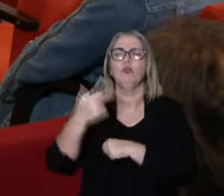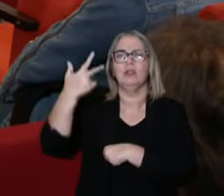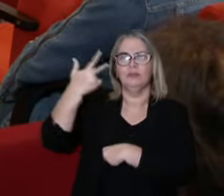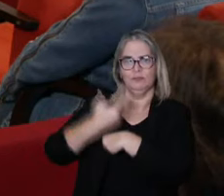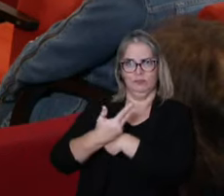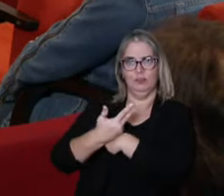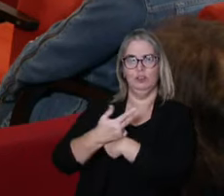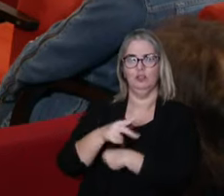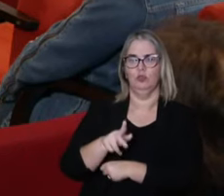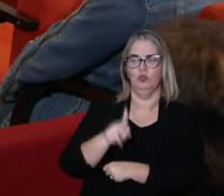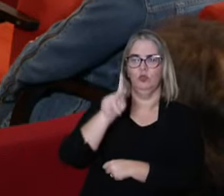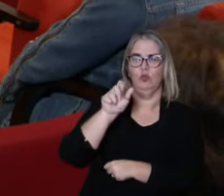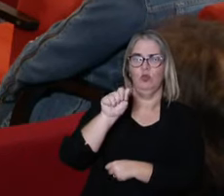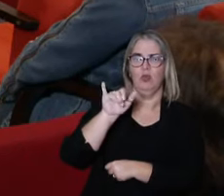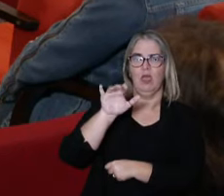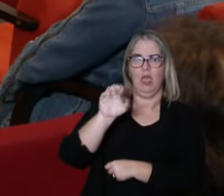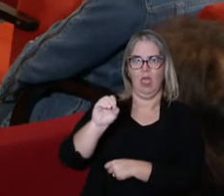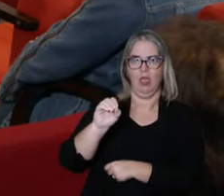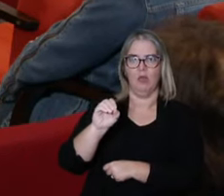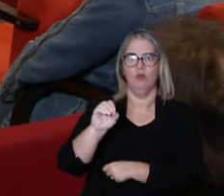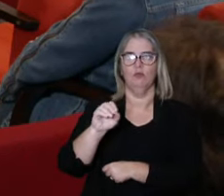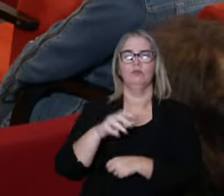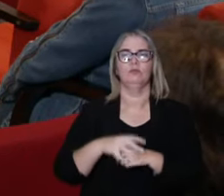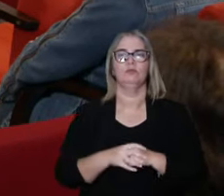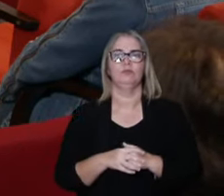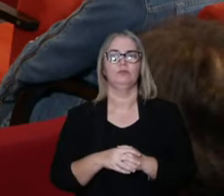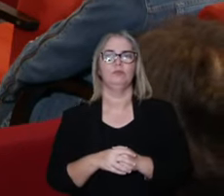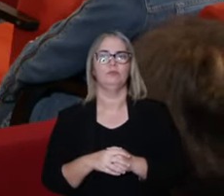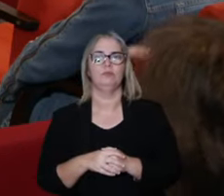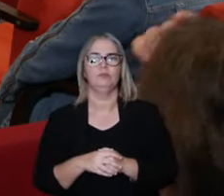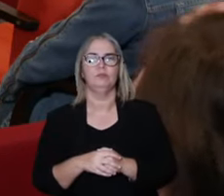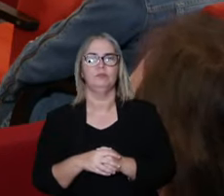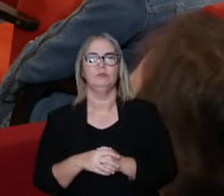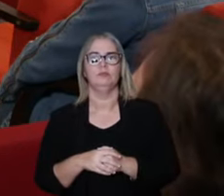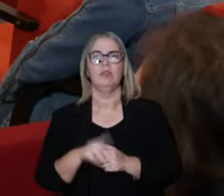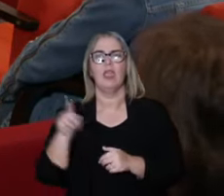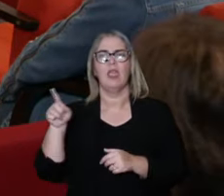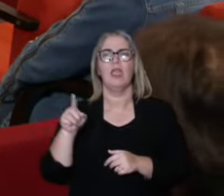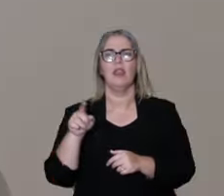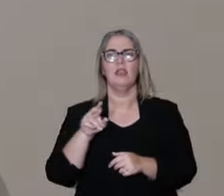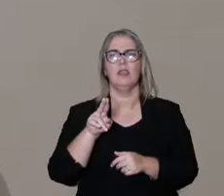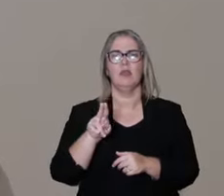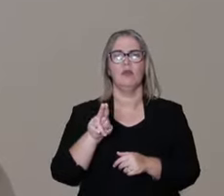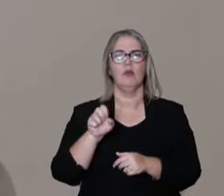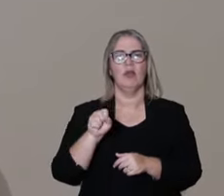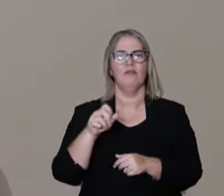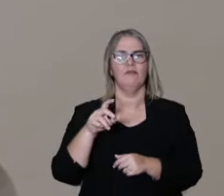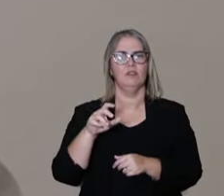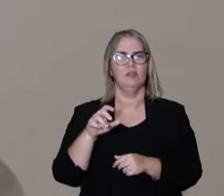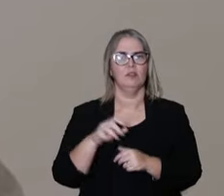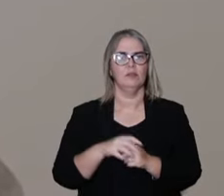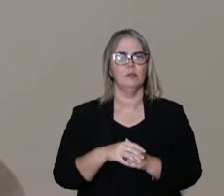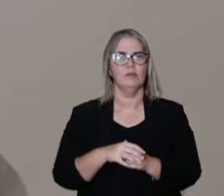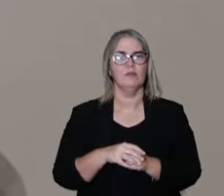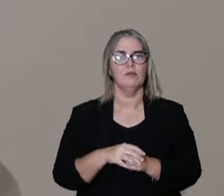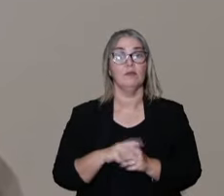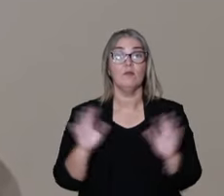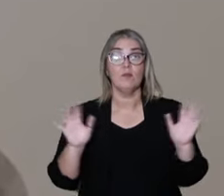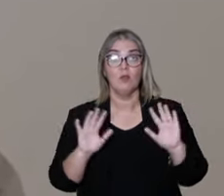We have a question through video from Caio Fabio is the master degree of public health.